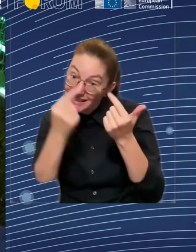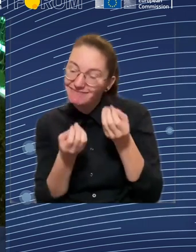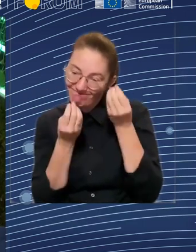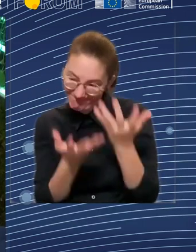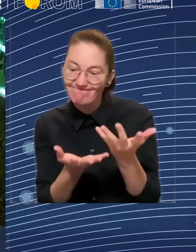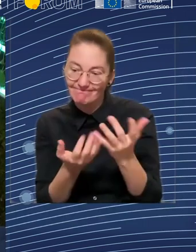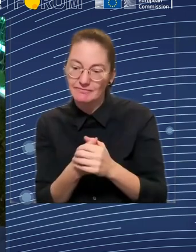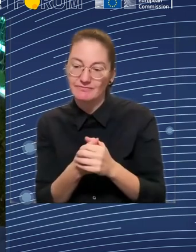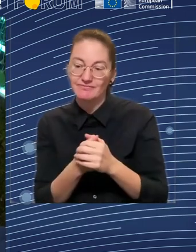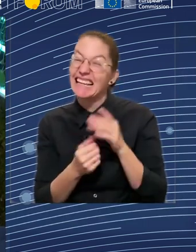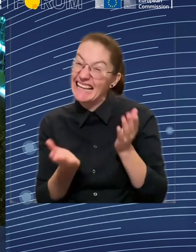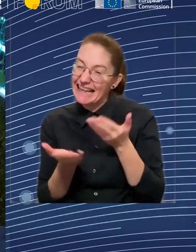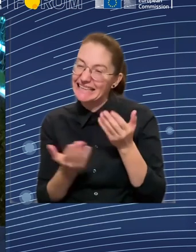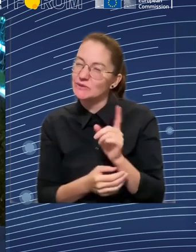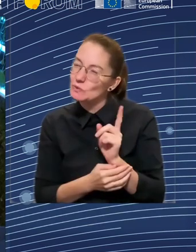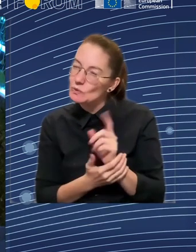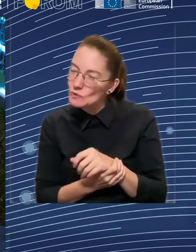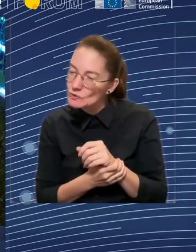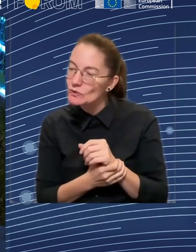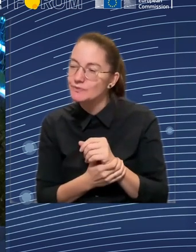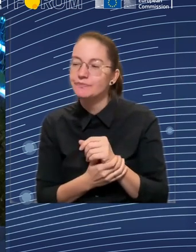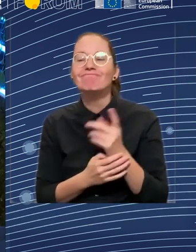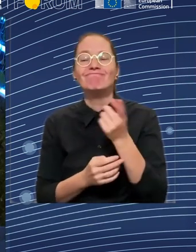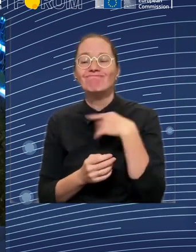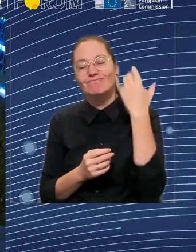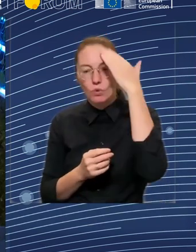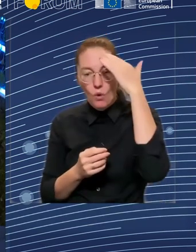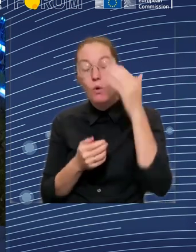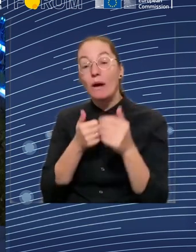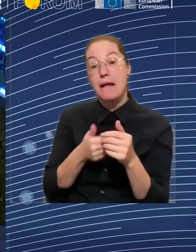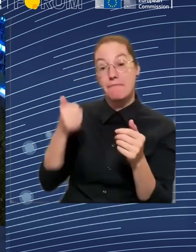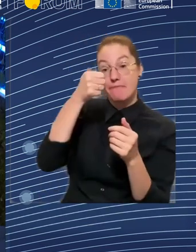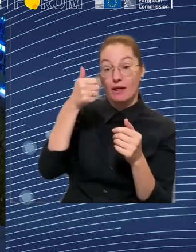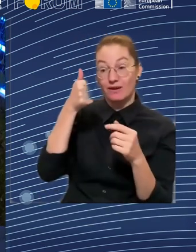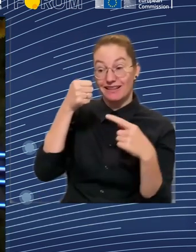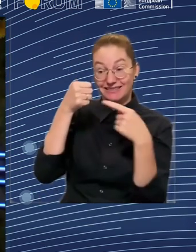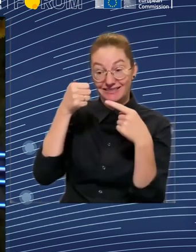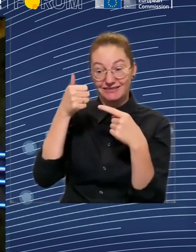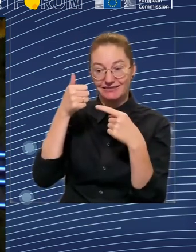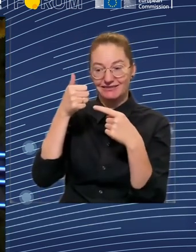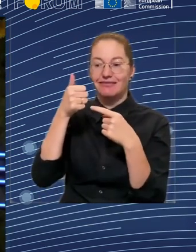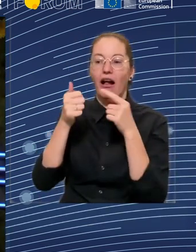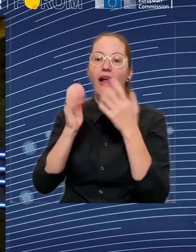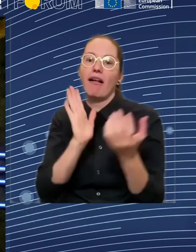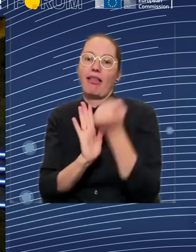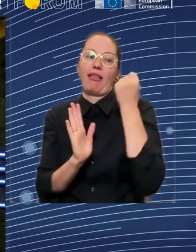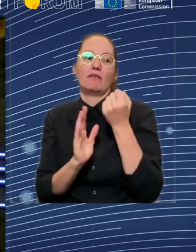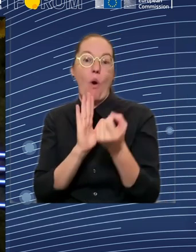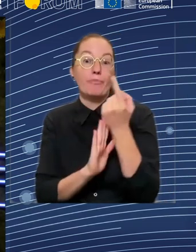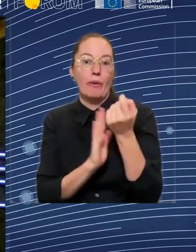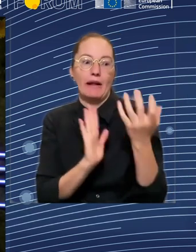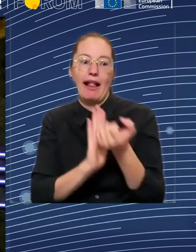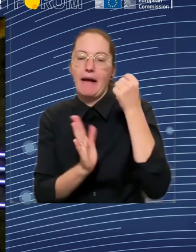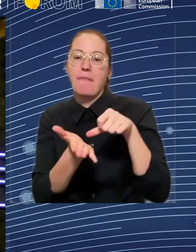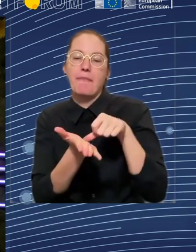pay social security contributions. But again, the information about why it is important to be covered by social protection, and there are